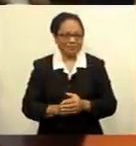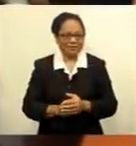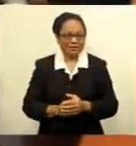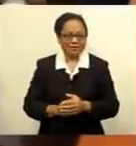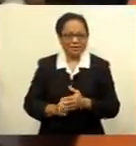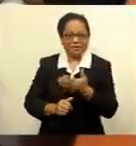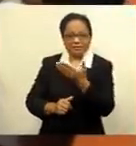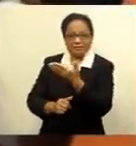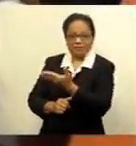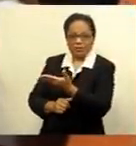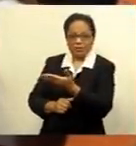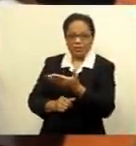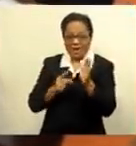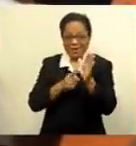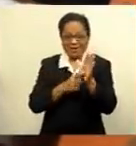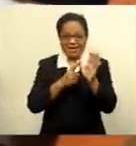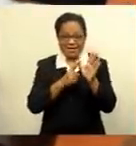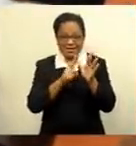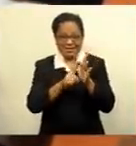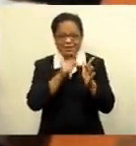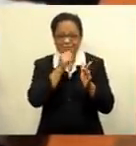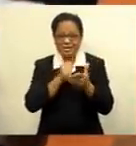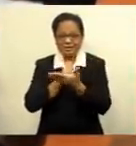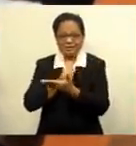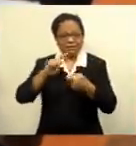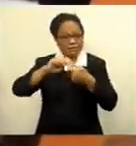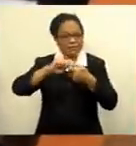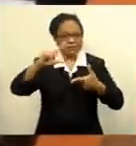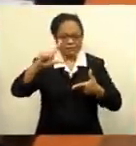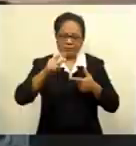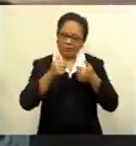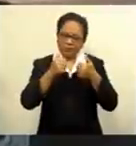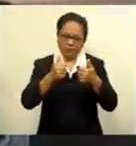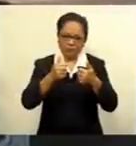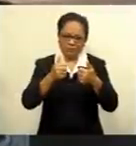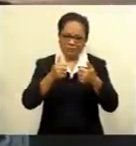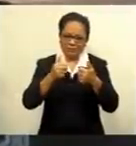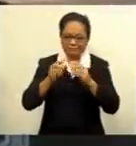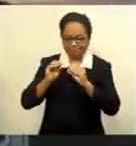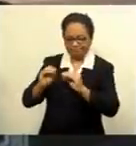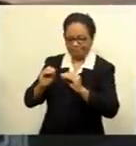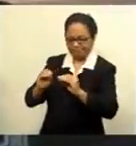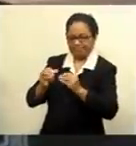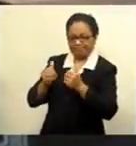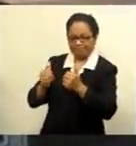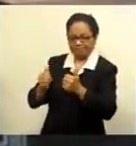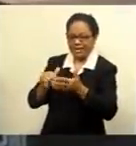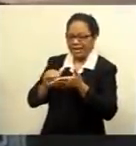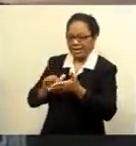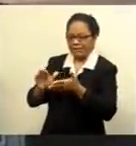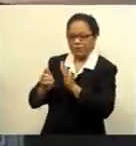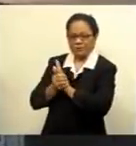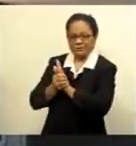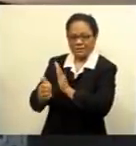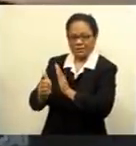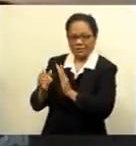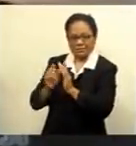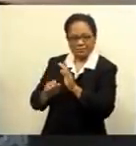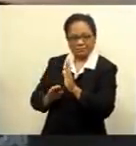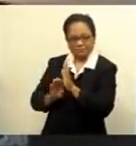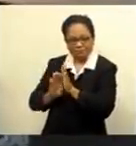Officer Laipua Mao says the webinars were much needed. Focus has been mainly on capacity development